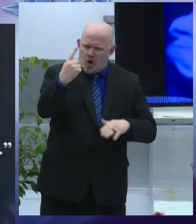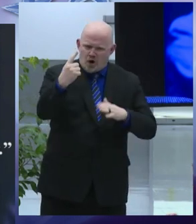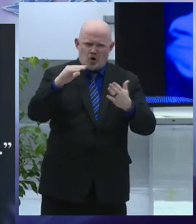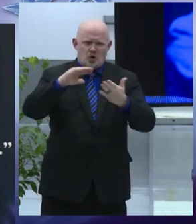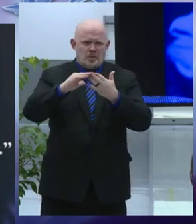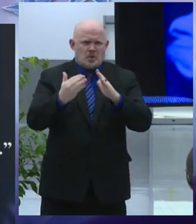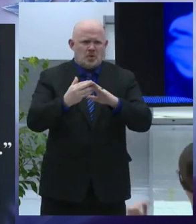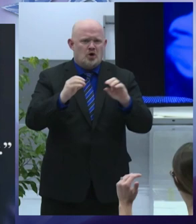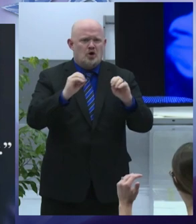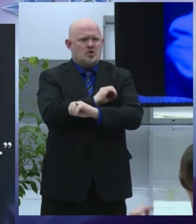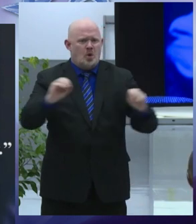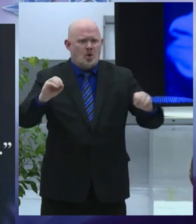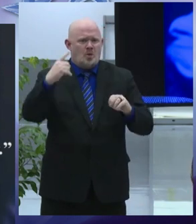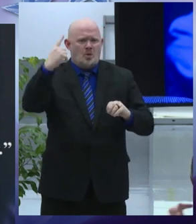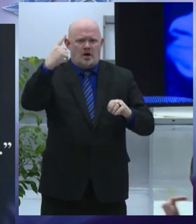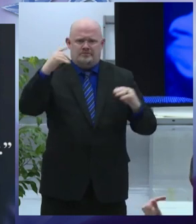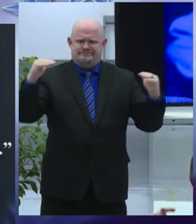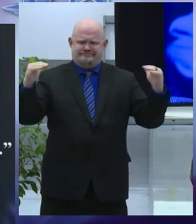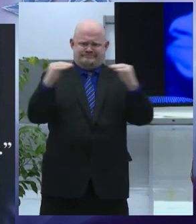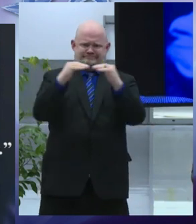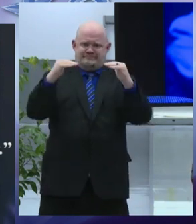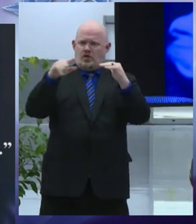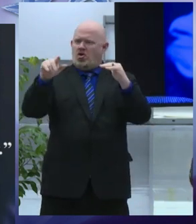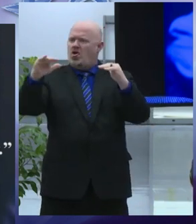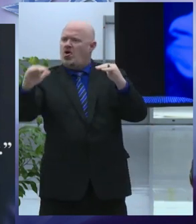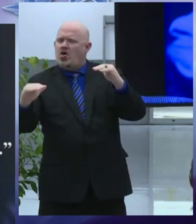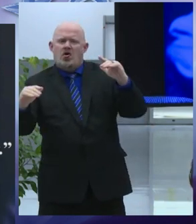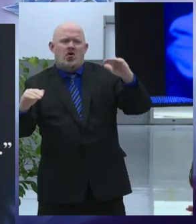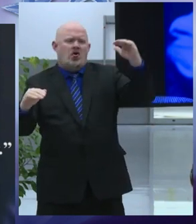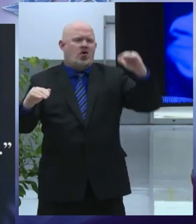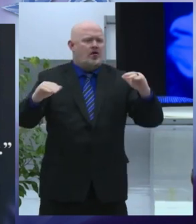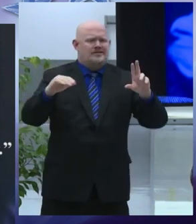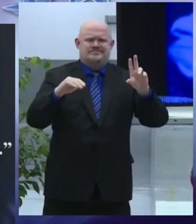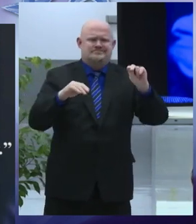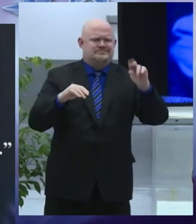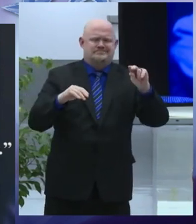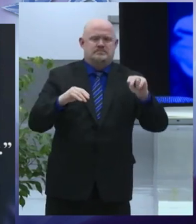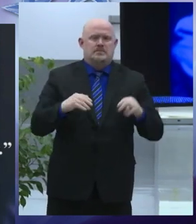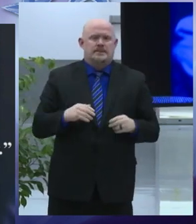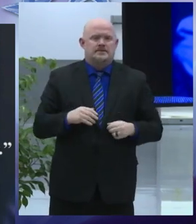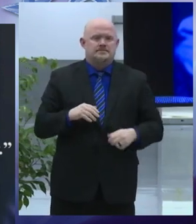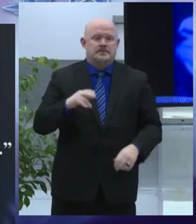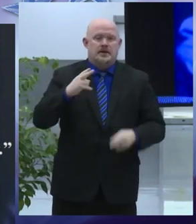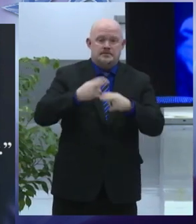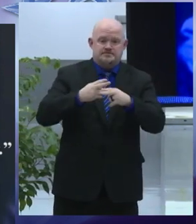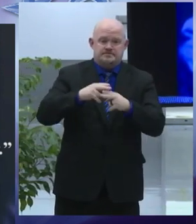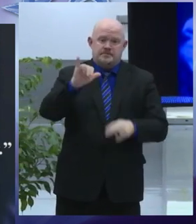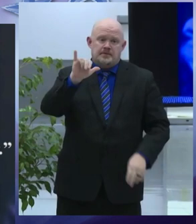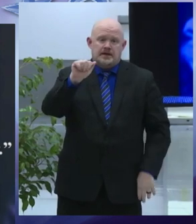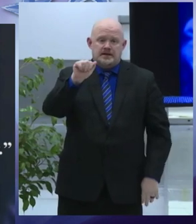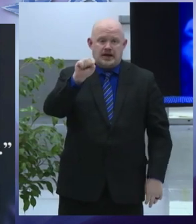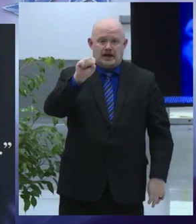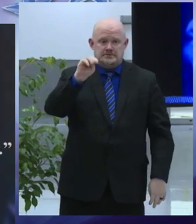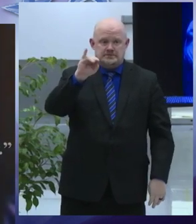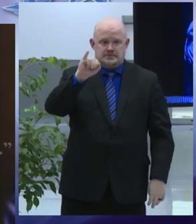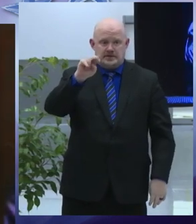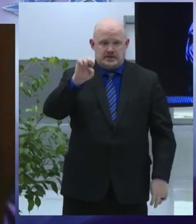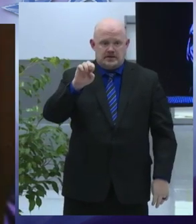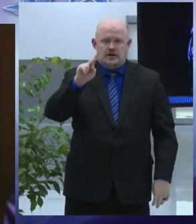swearing in the Nottingham senior who won the regional oratory competition mesmerized us with her maturity and insight